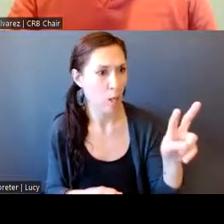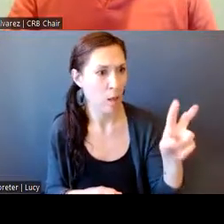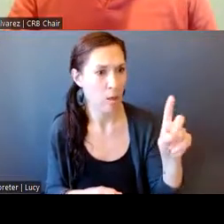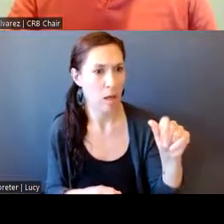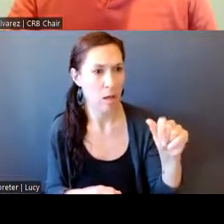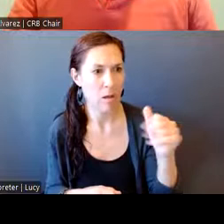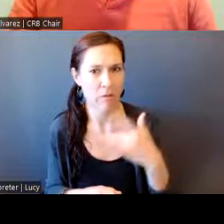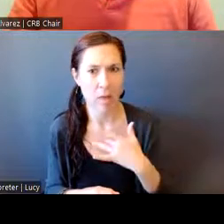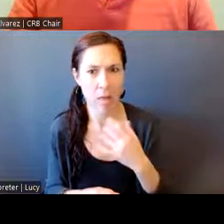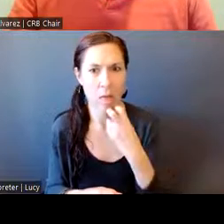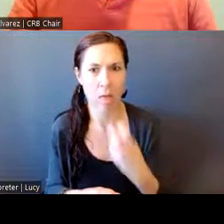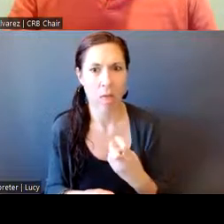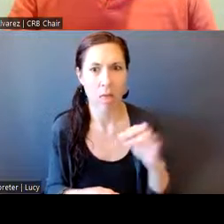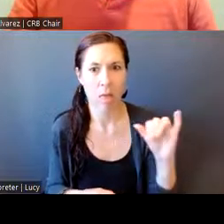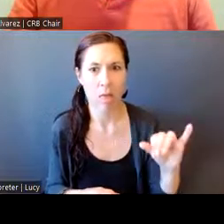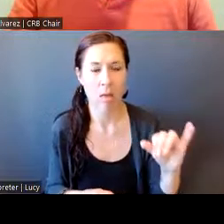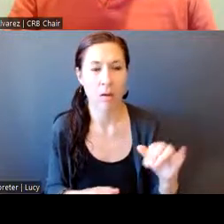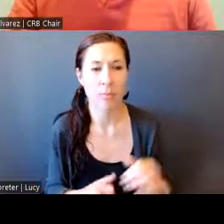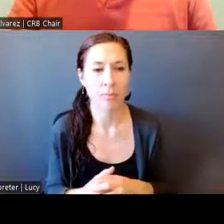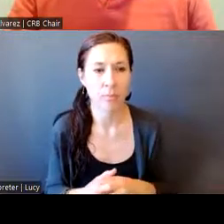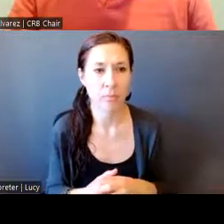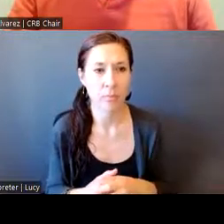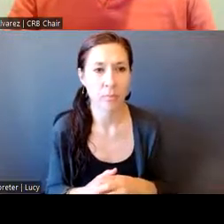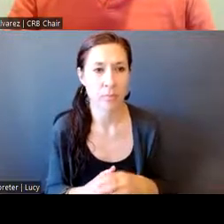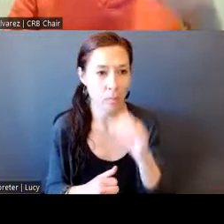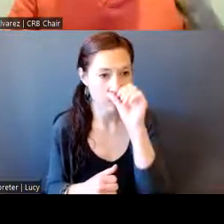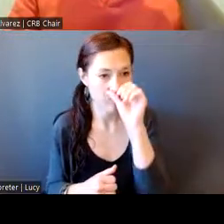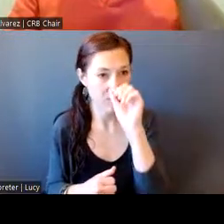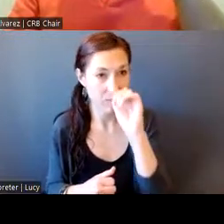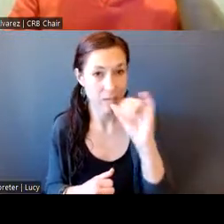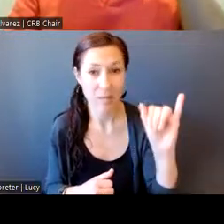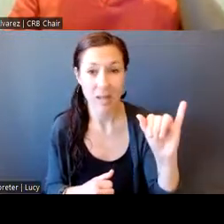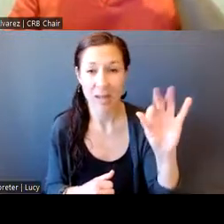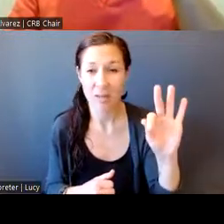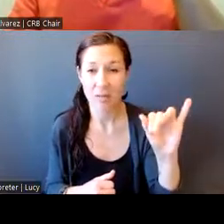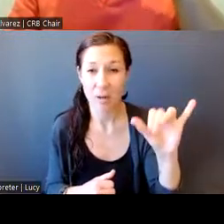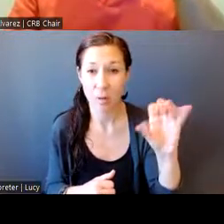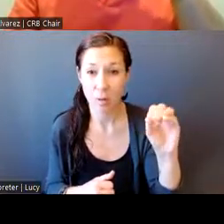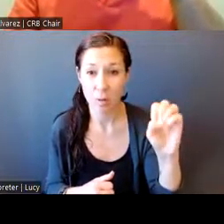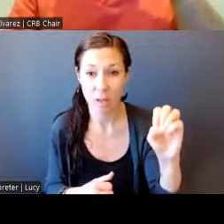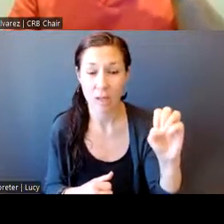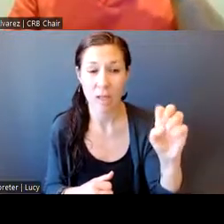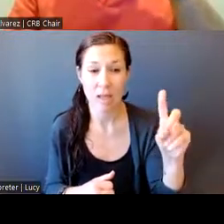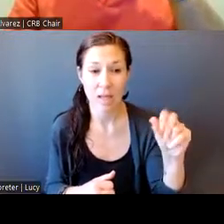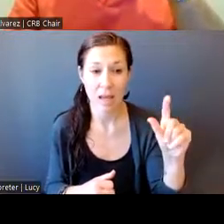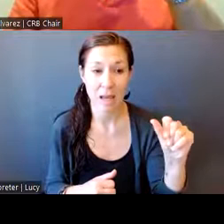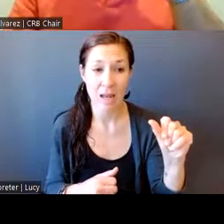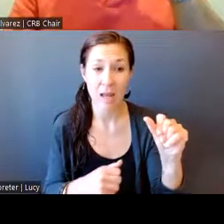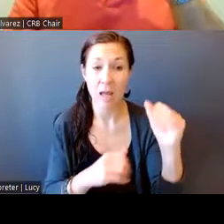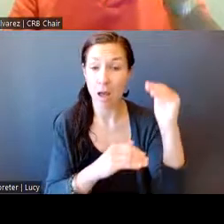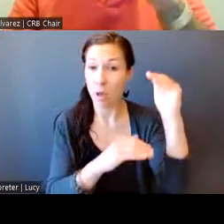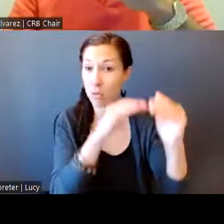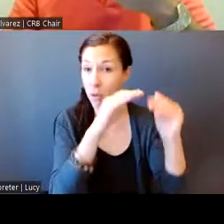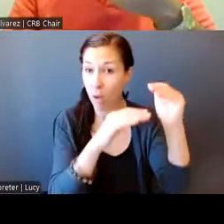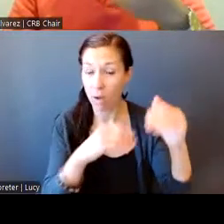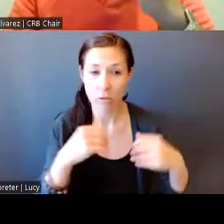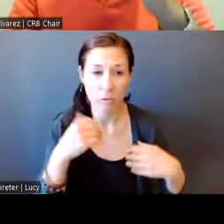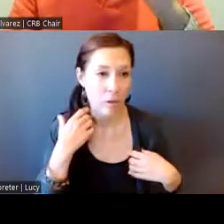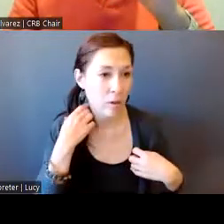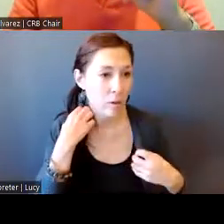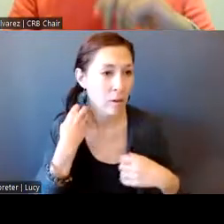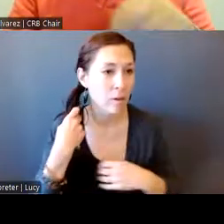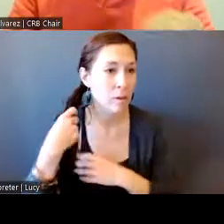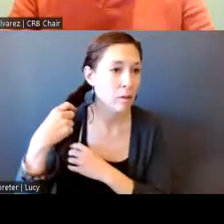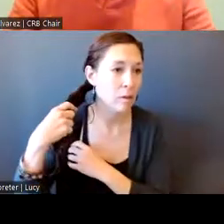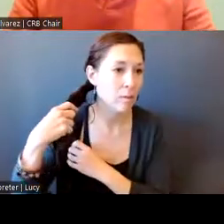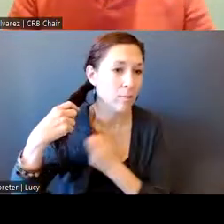FOIE data for adults was 74%